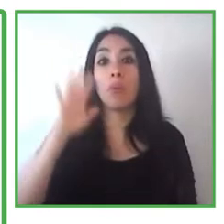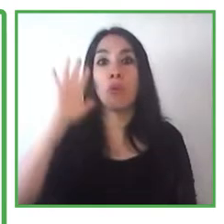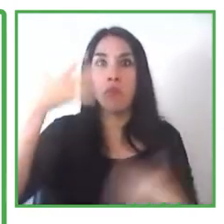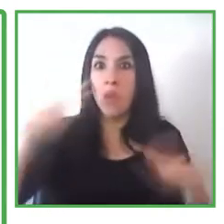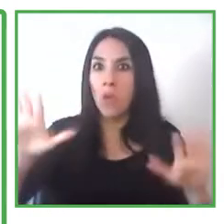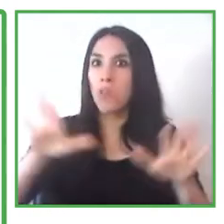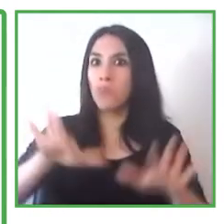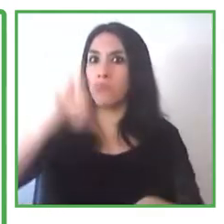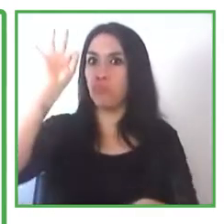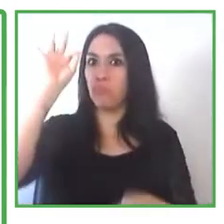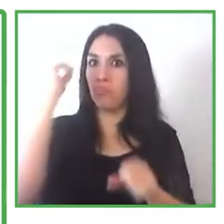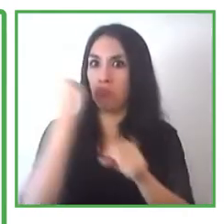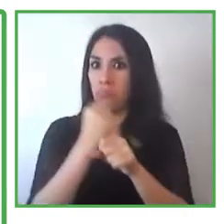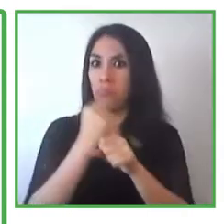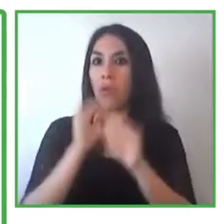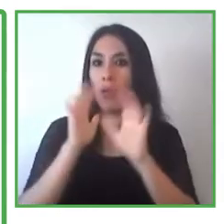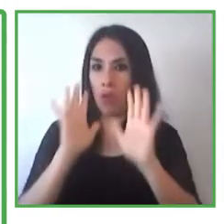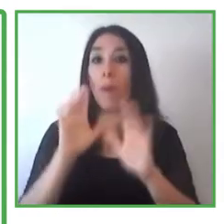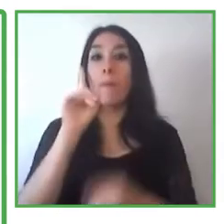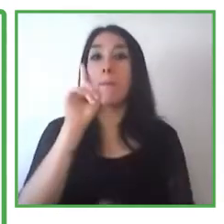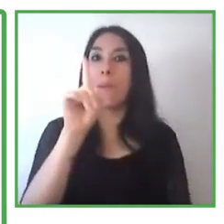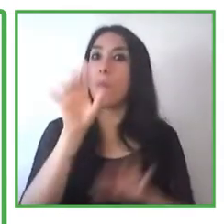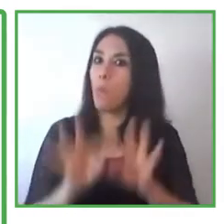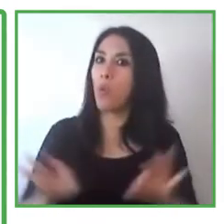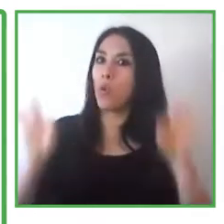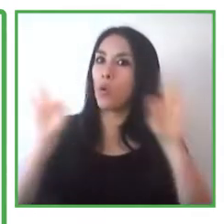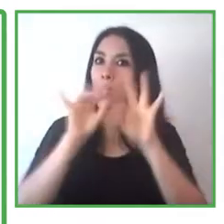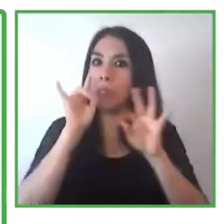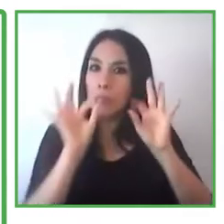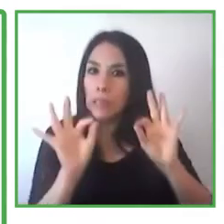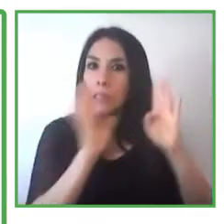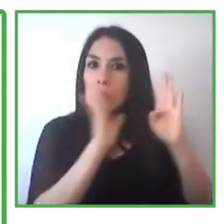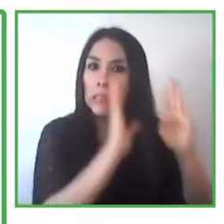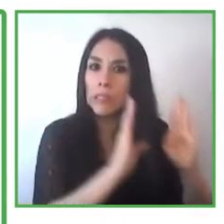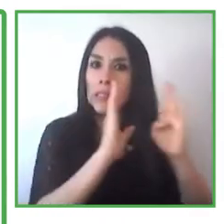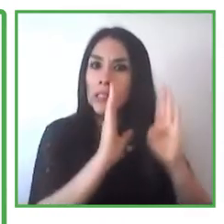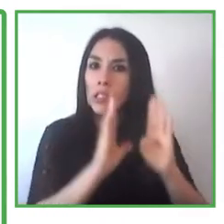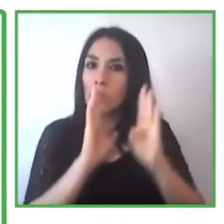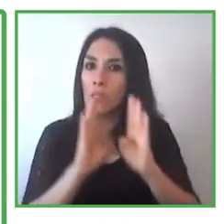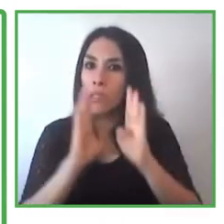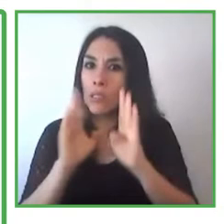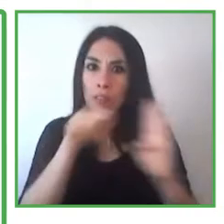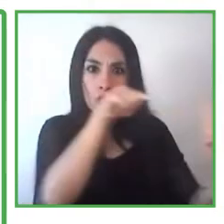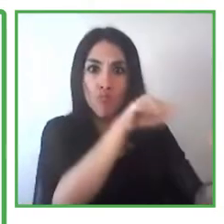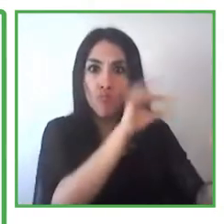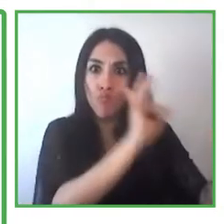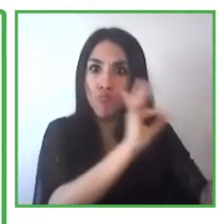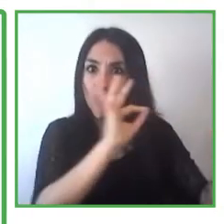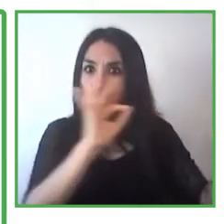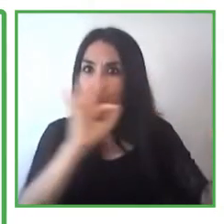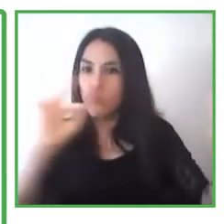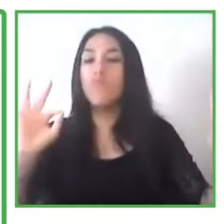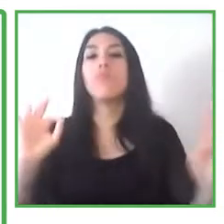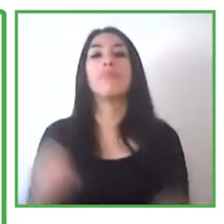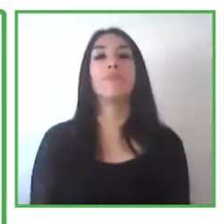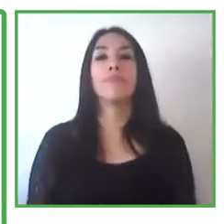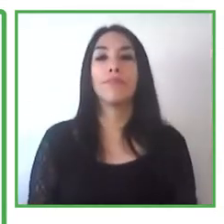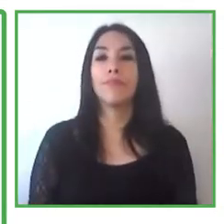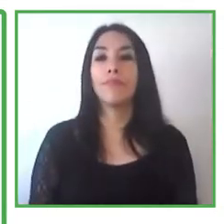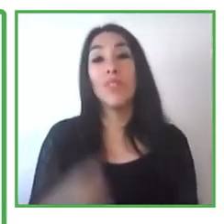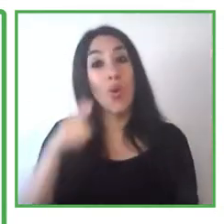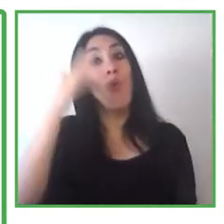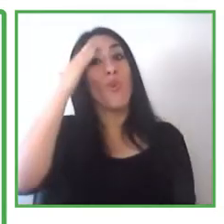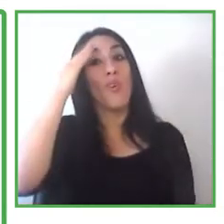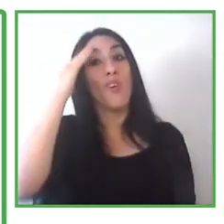resource of a player, the program program that goes step by step reviewing those requirements and the competences